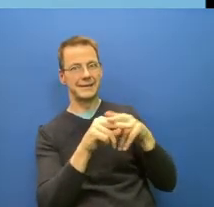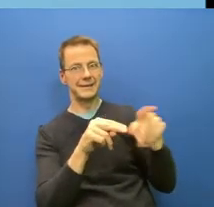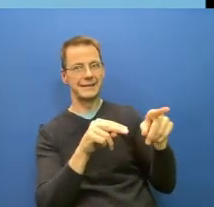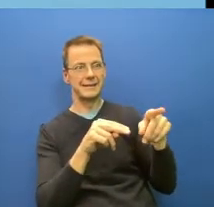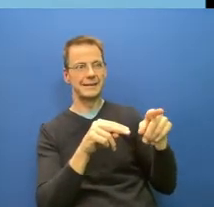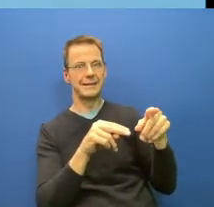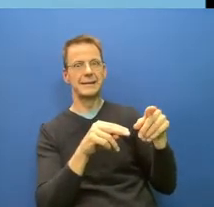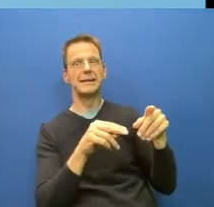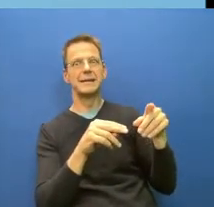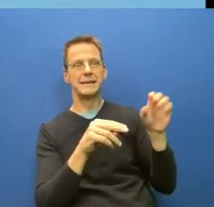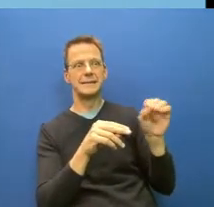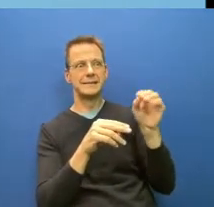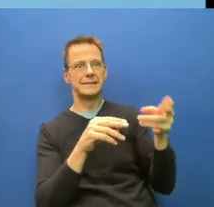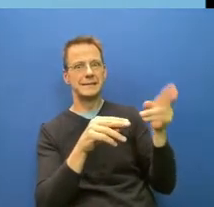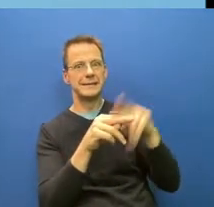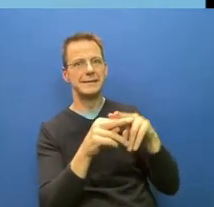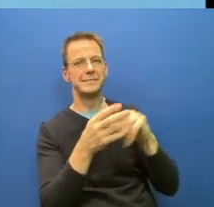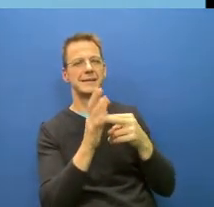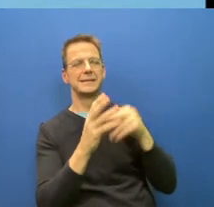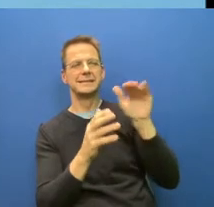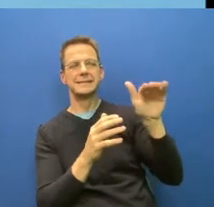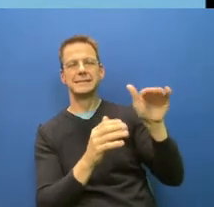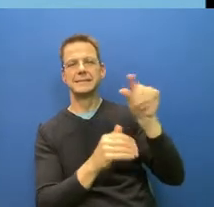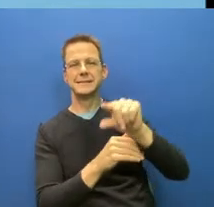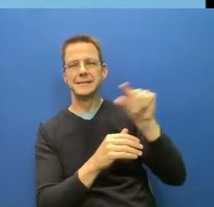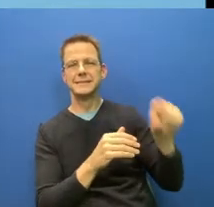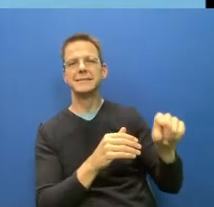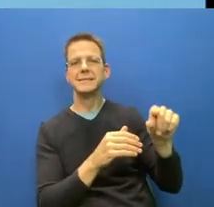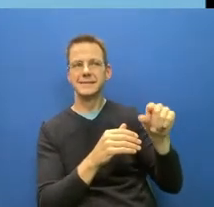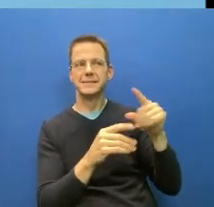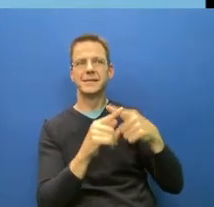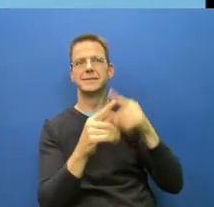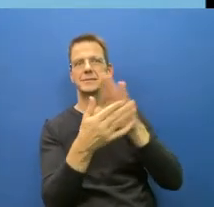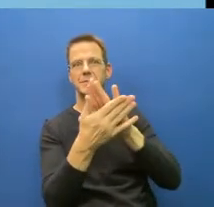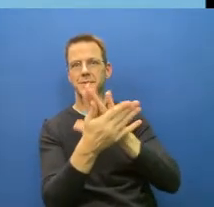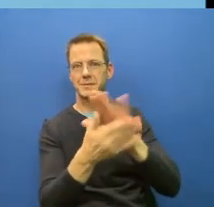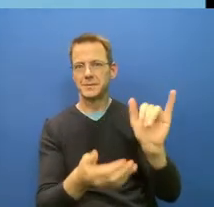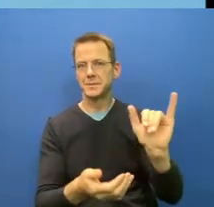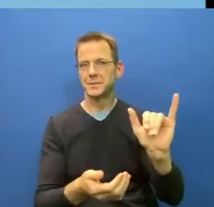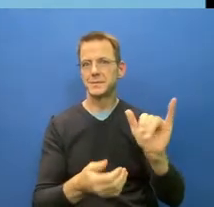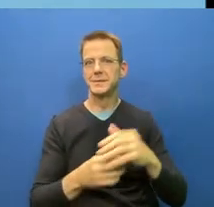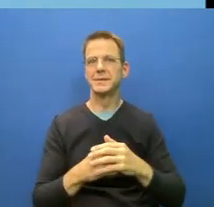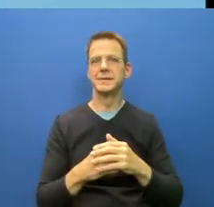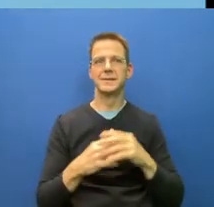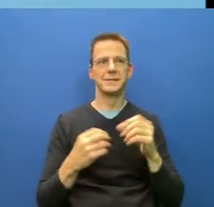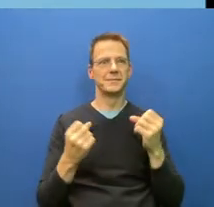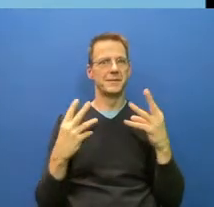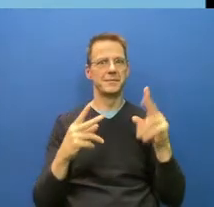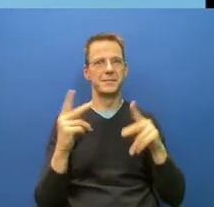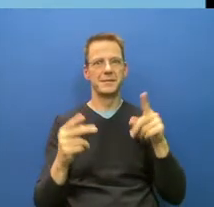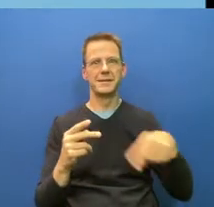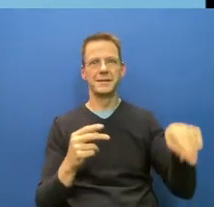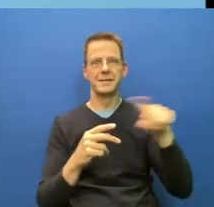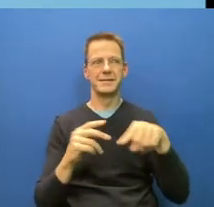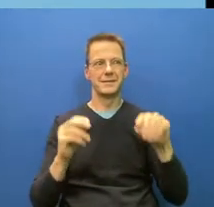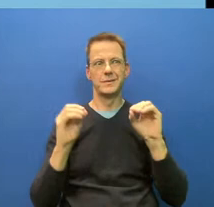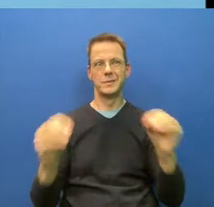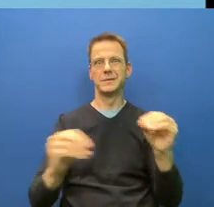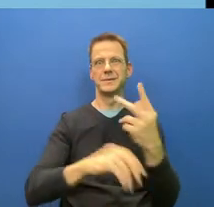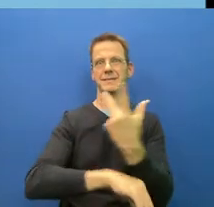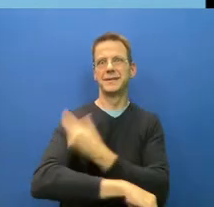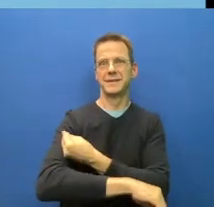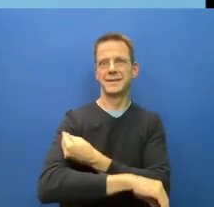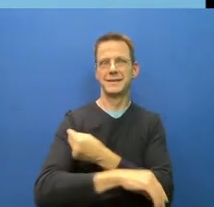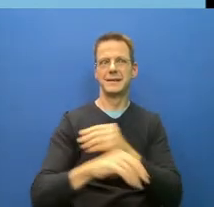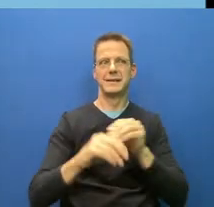unvaccinated age group, and in other hotspot areas, especially regions that are showing cases. And this is a very effective technology that